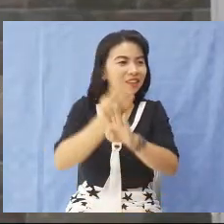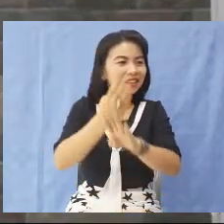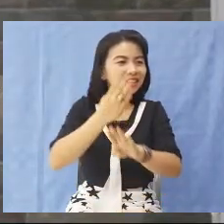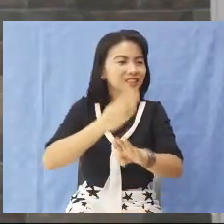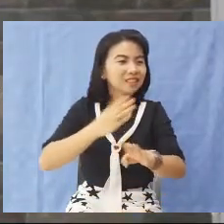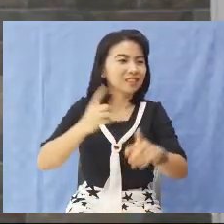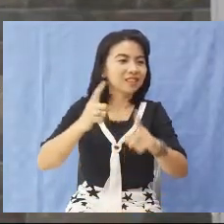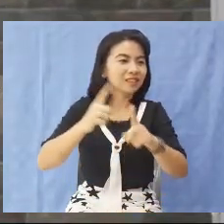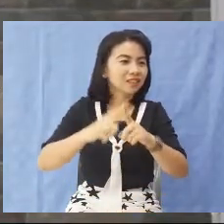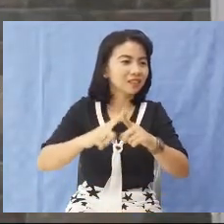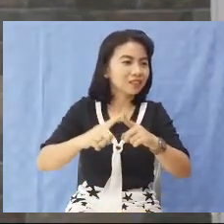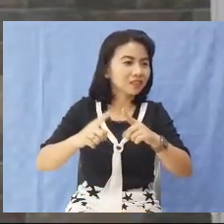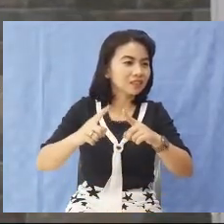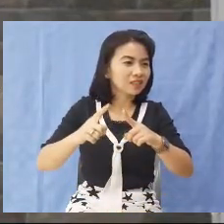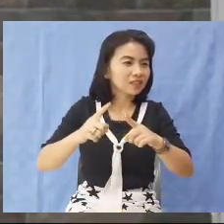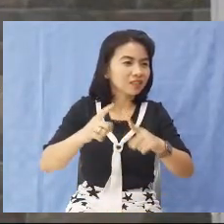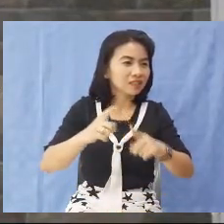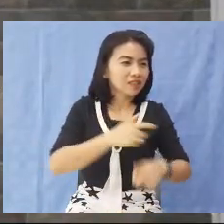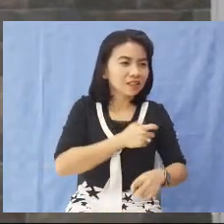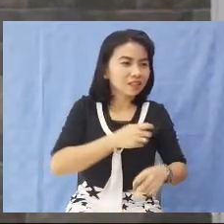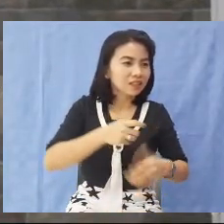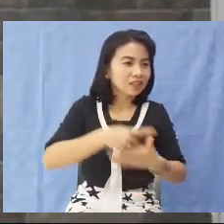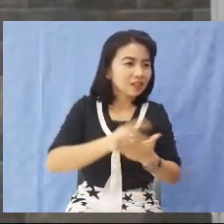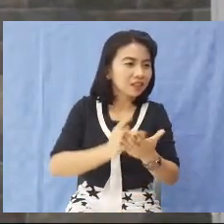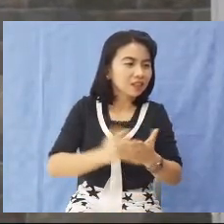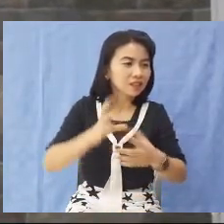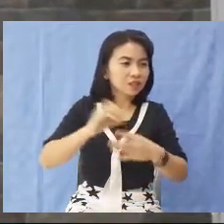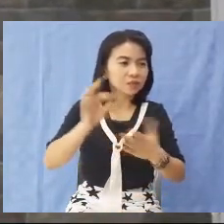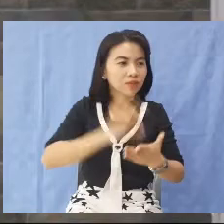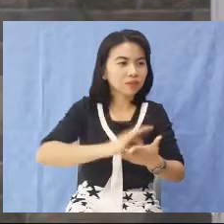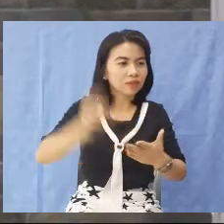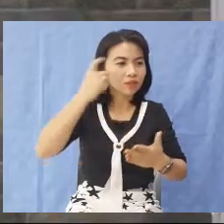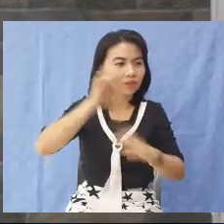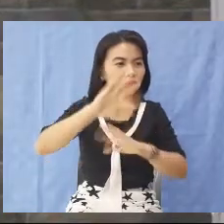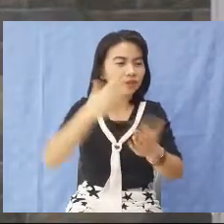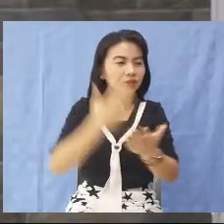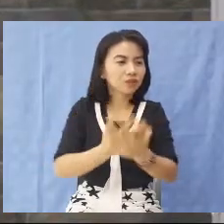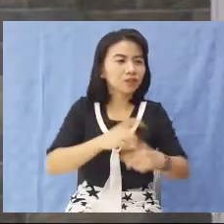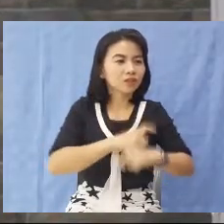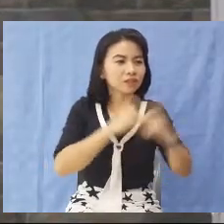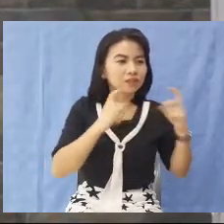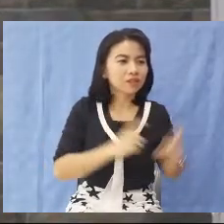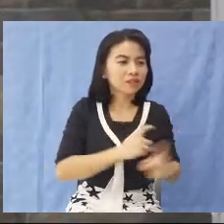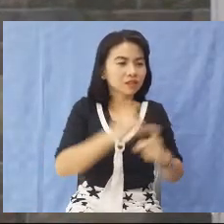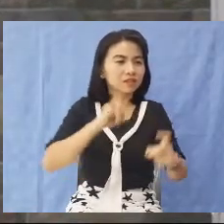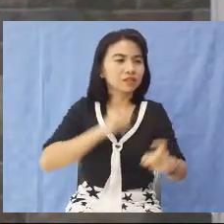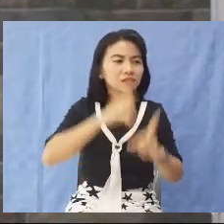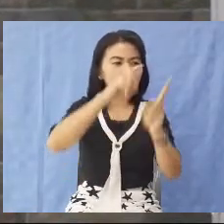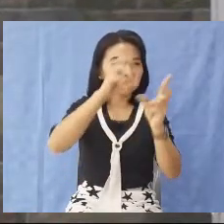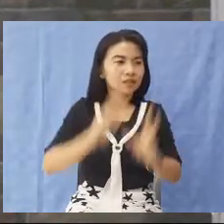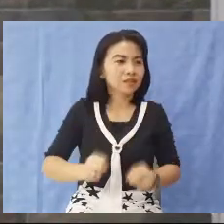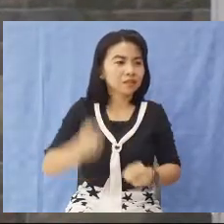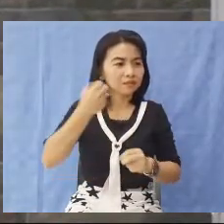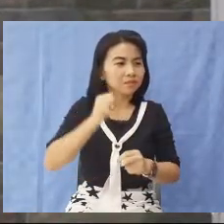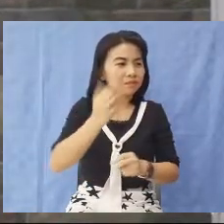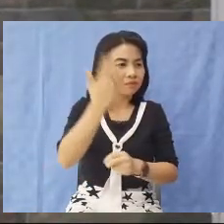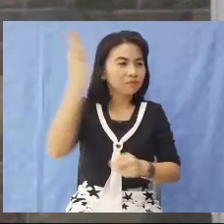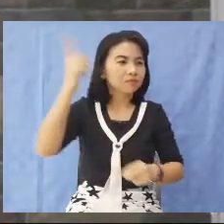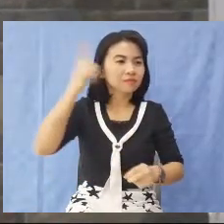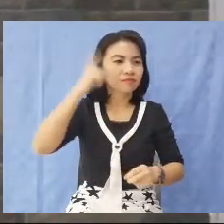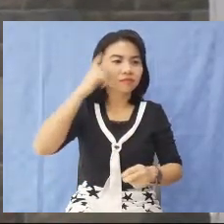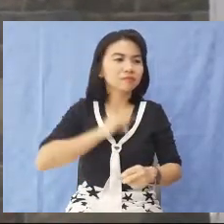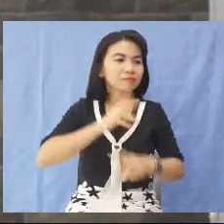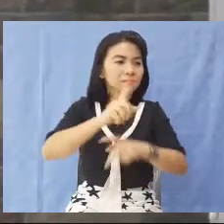His back was torn apart to pay for all the crimes I've done So you